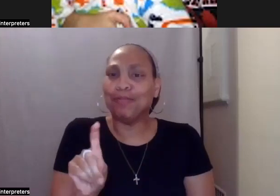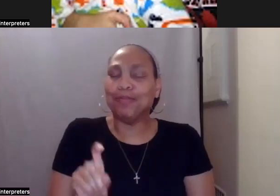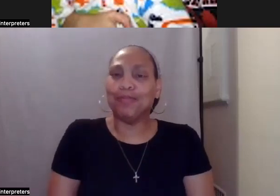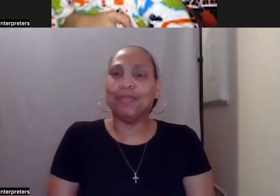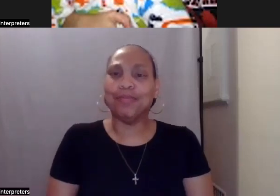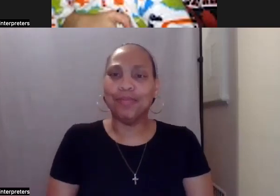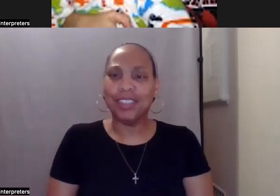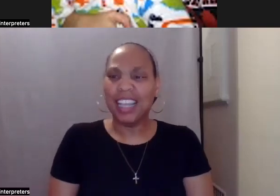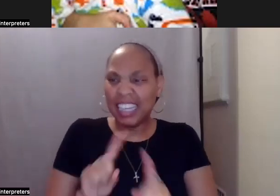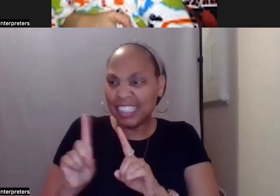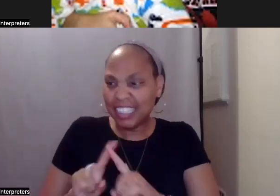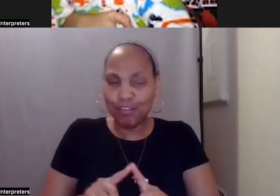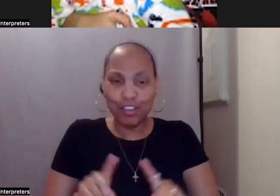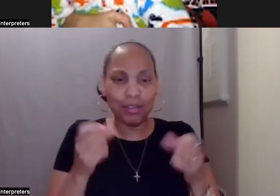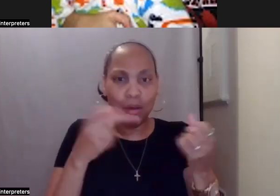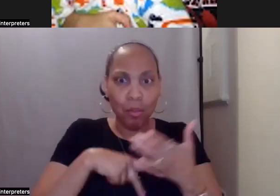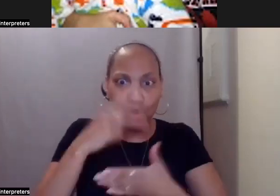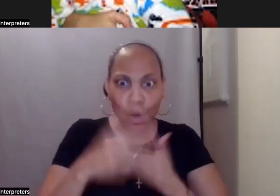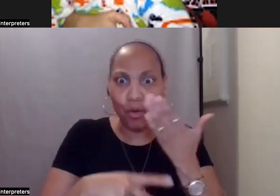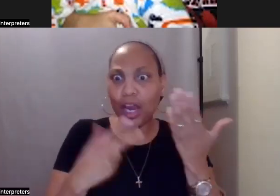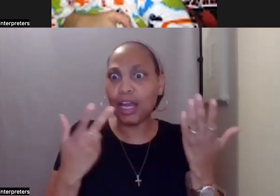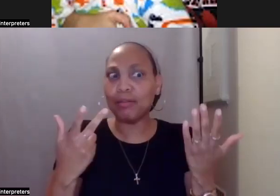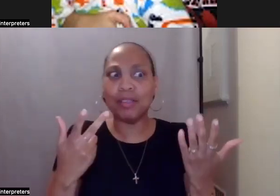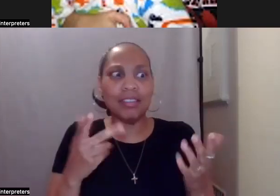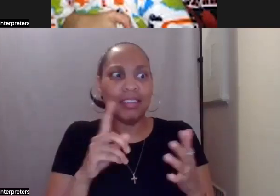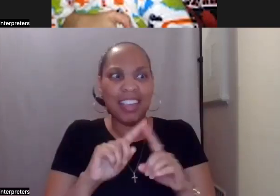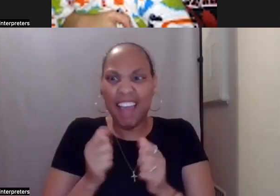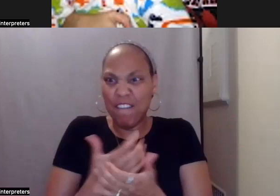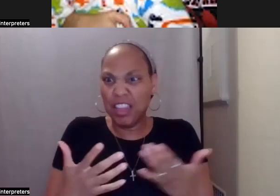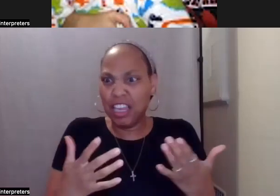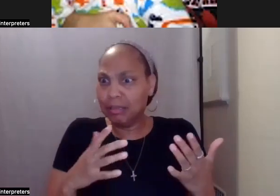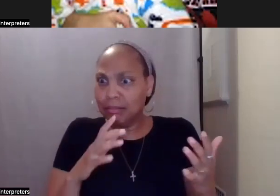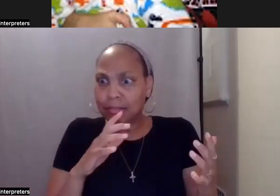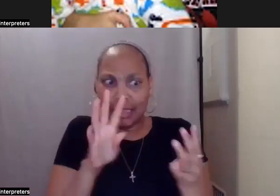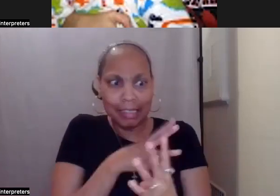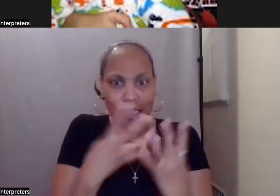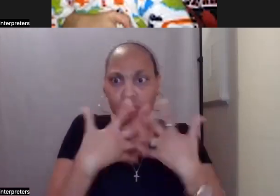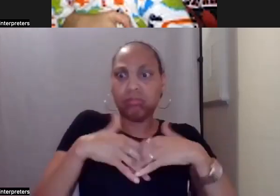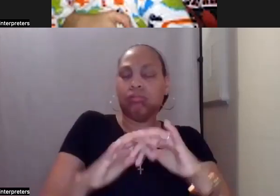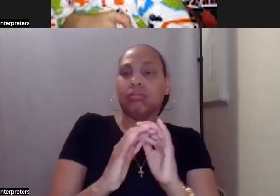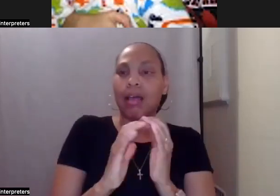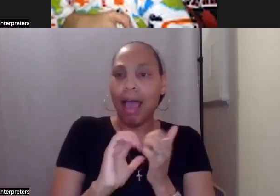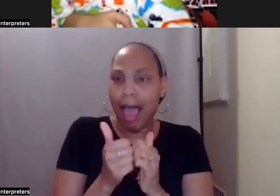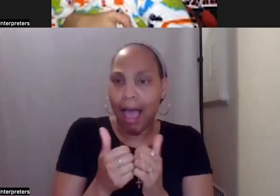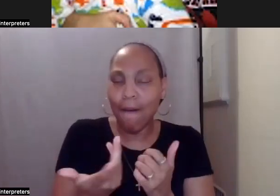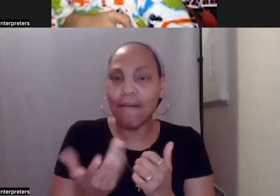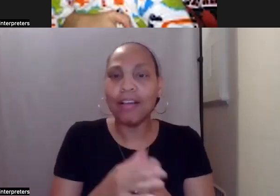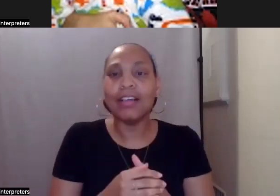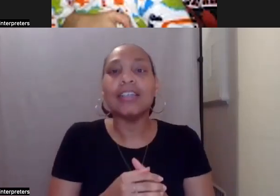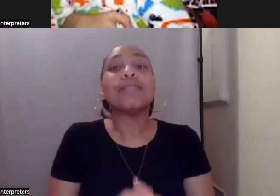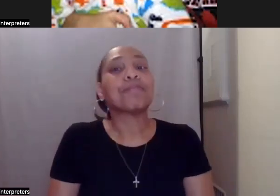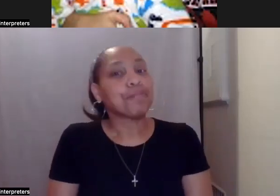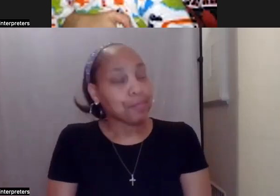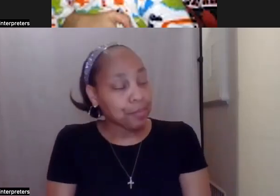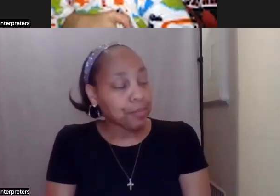multiple programs, um, don't get confusing and don't cross over? Um, well, uh, yeah, he is, he